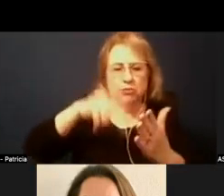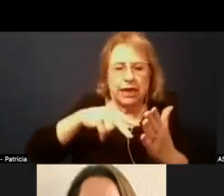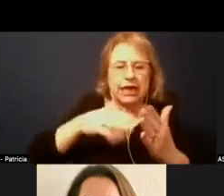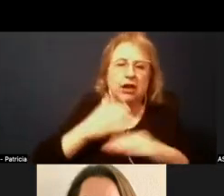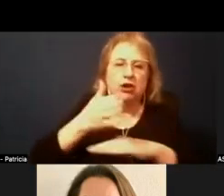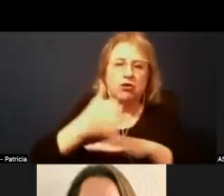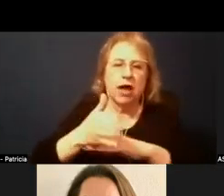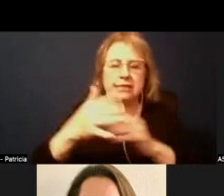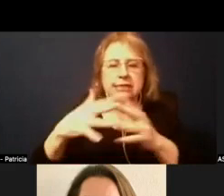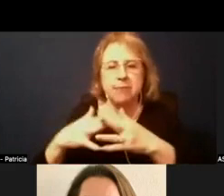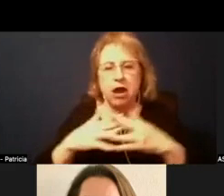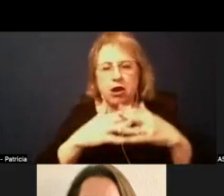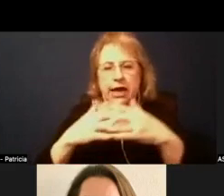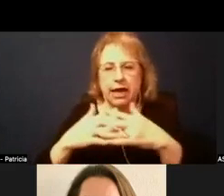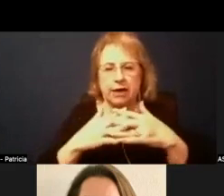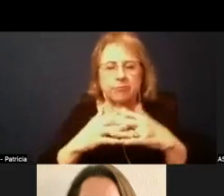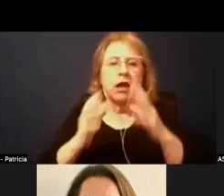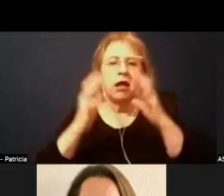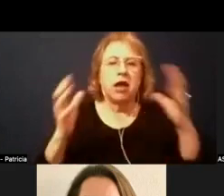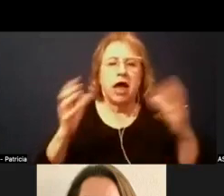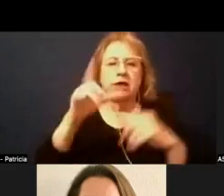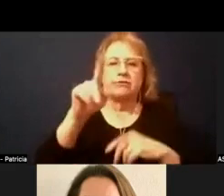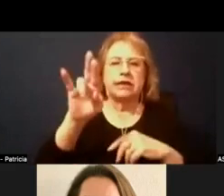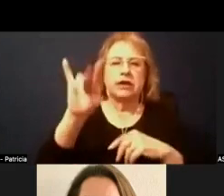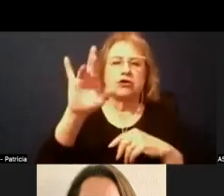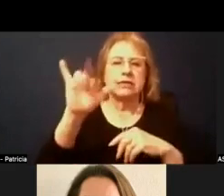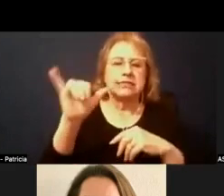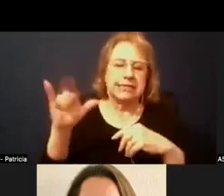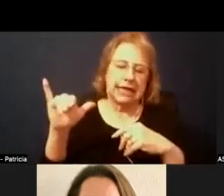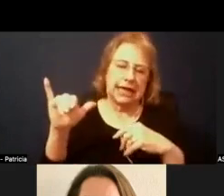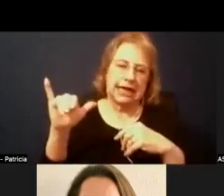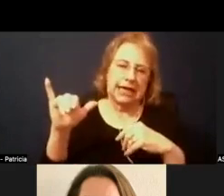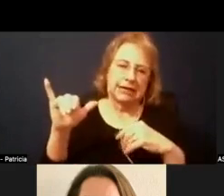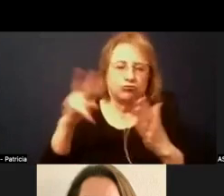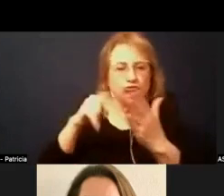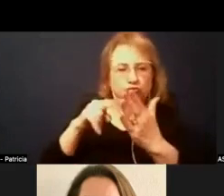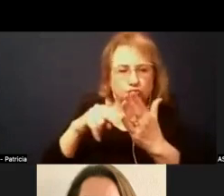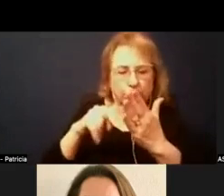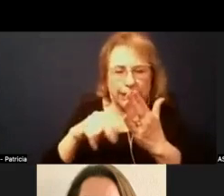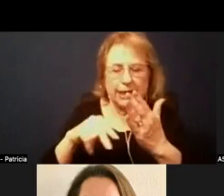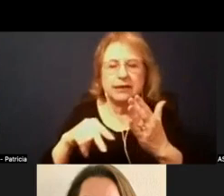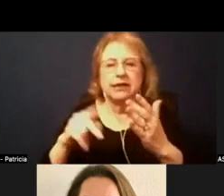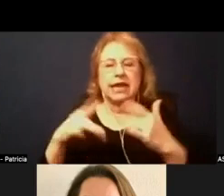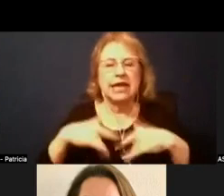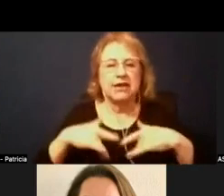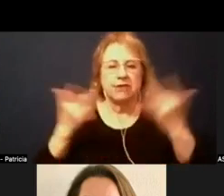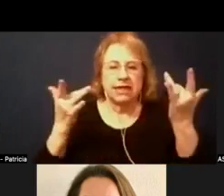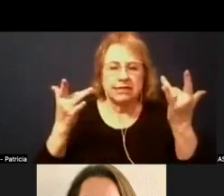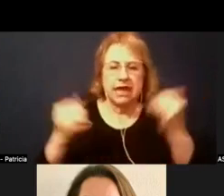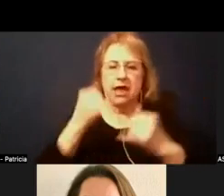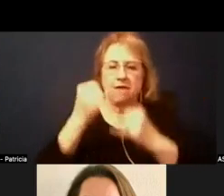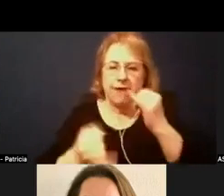Day, a lot of literacy weeks happening as well. And the final thing to talk about is,